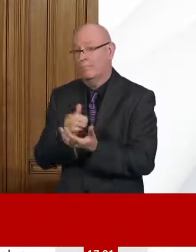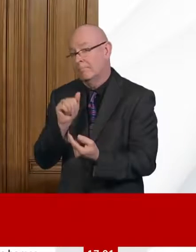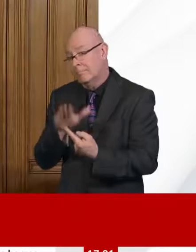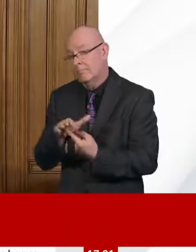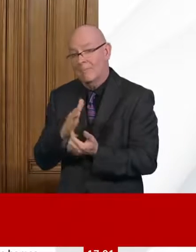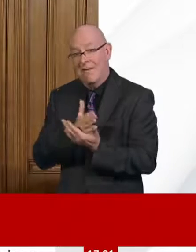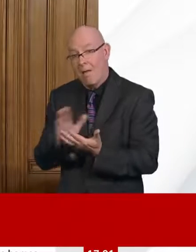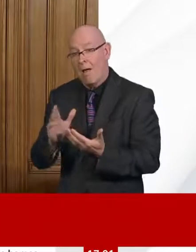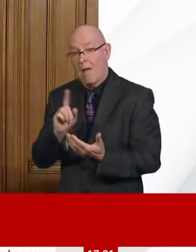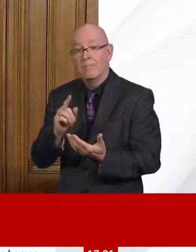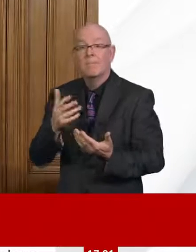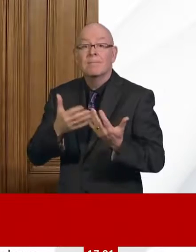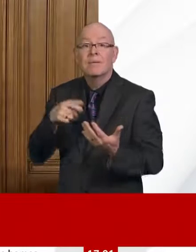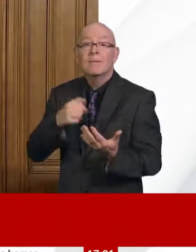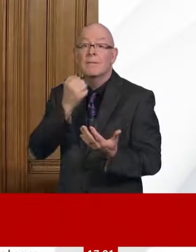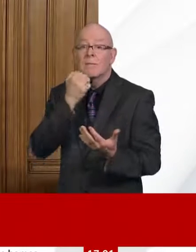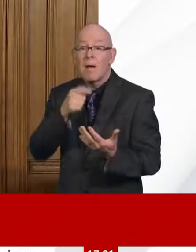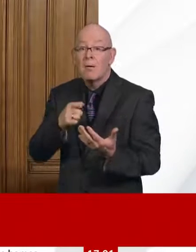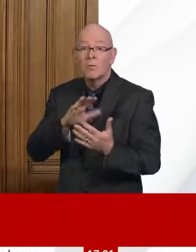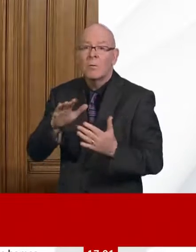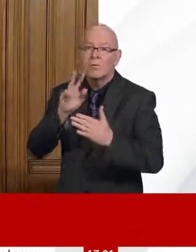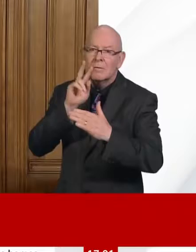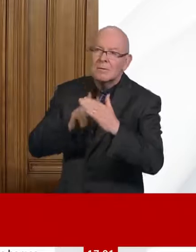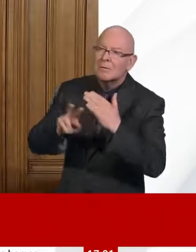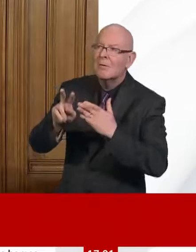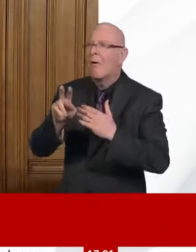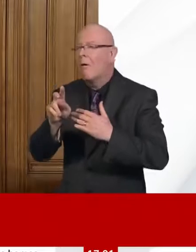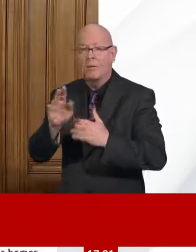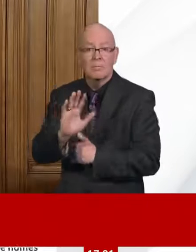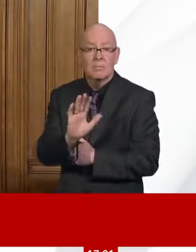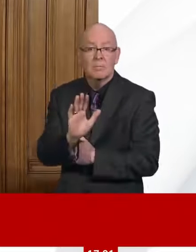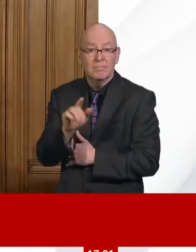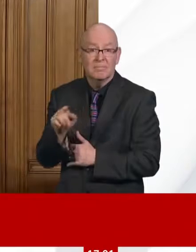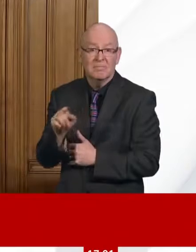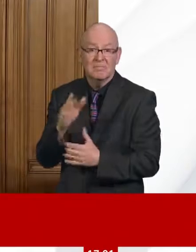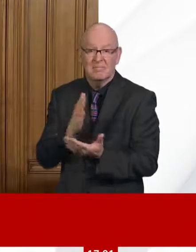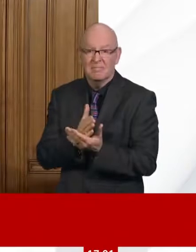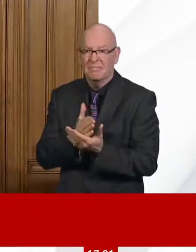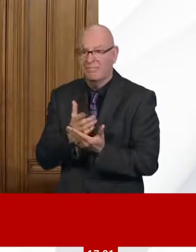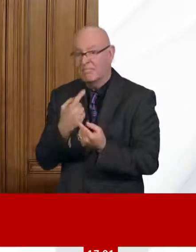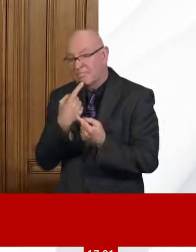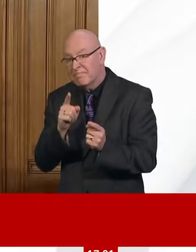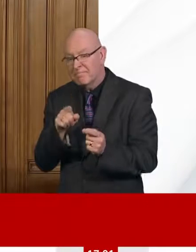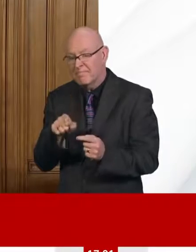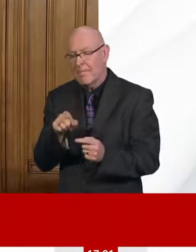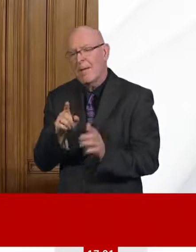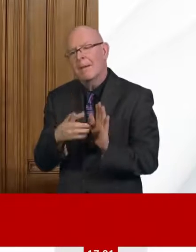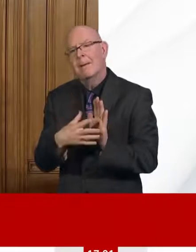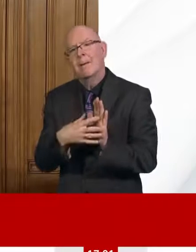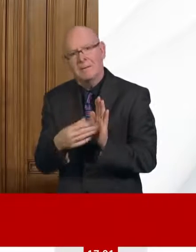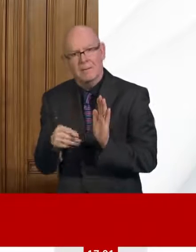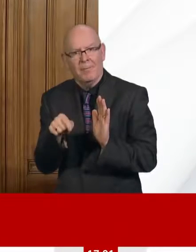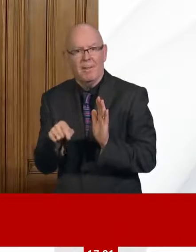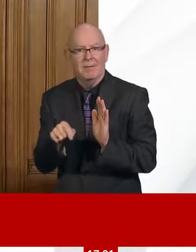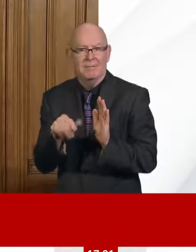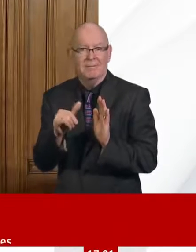important that we are honest with people about what might be happening in our economy. So before I turn to today's